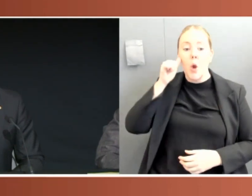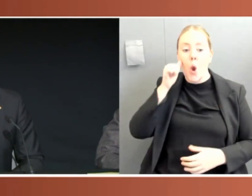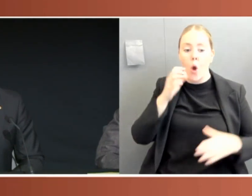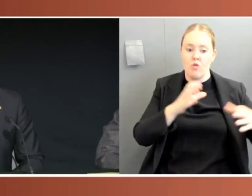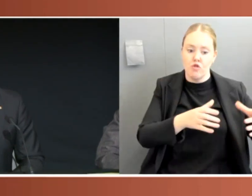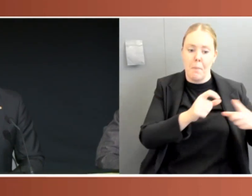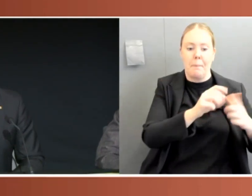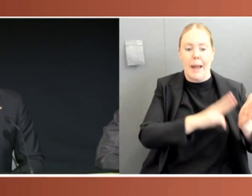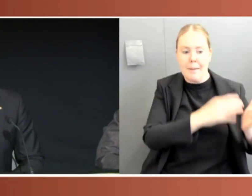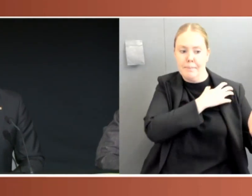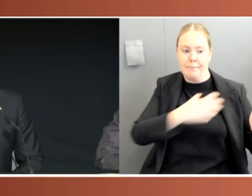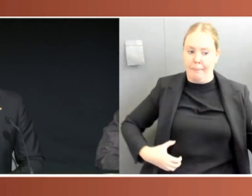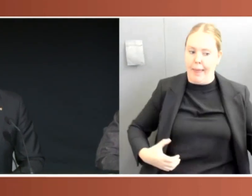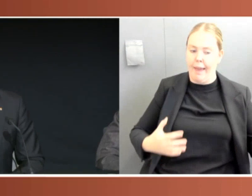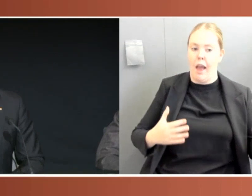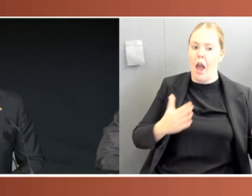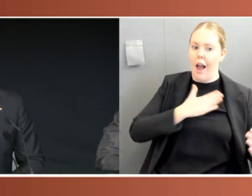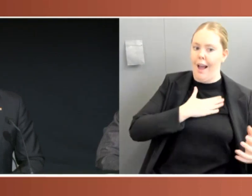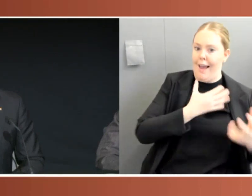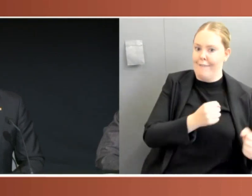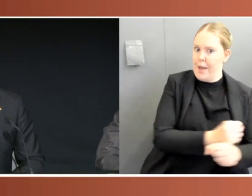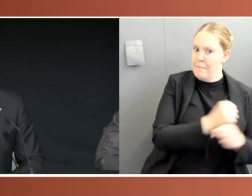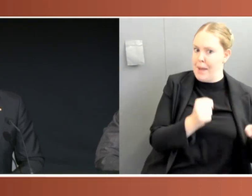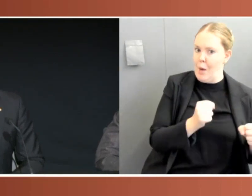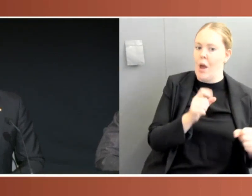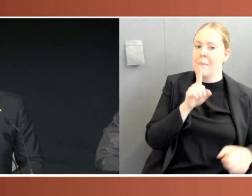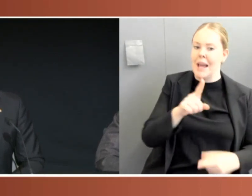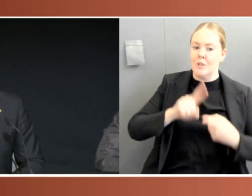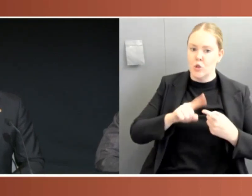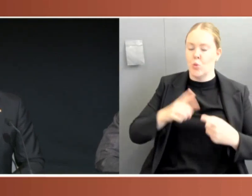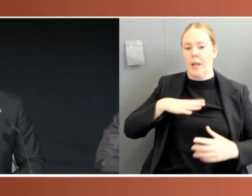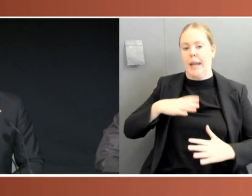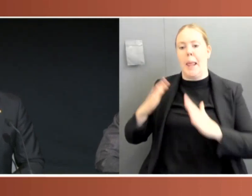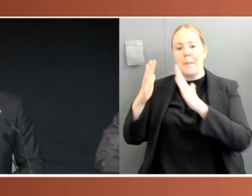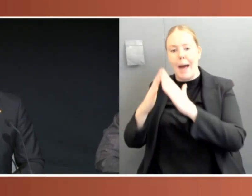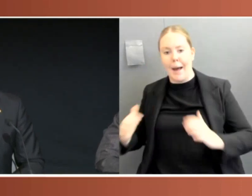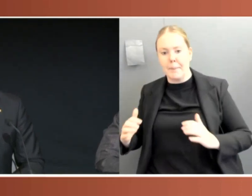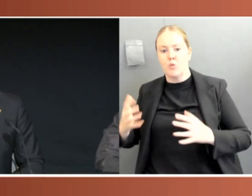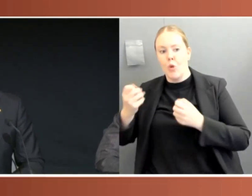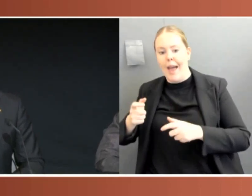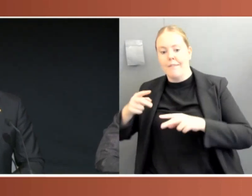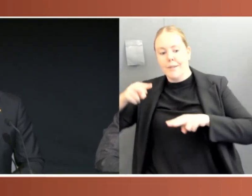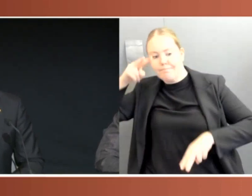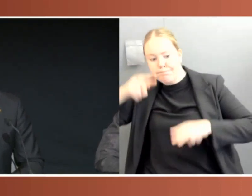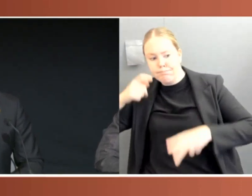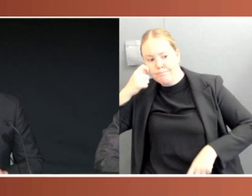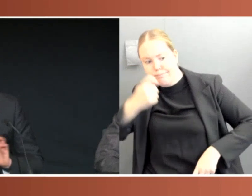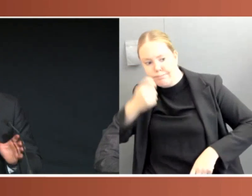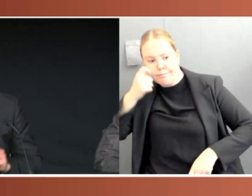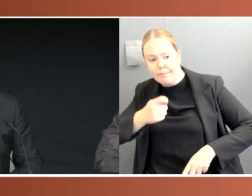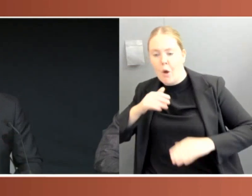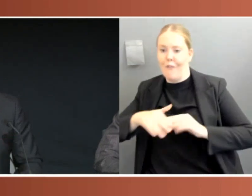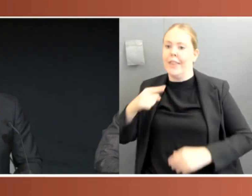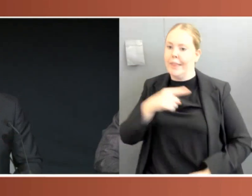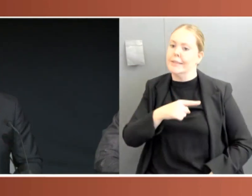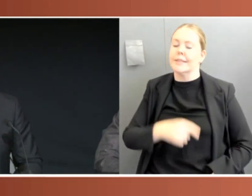scrutinised. But that's actually what we need. The more extreme the powers, the greater the vigilance and scrutiny. And that's